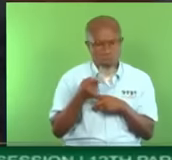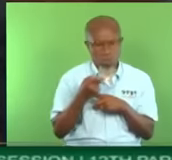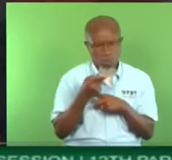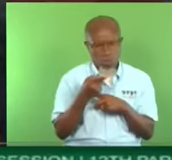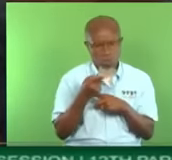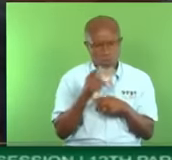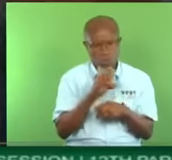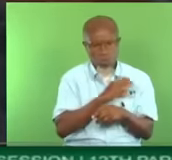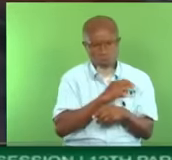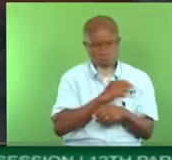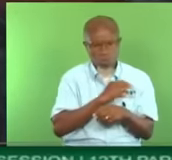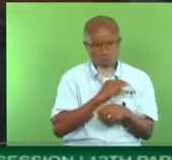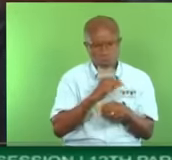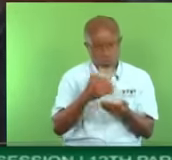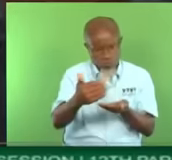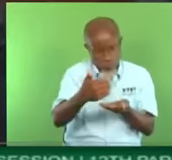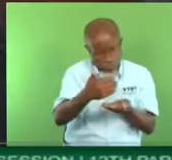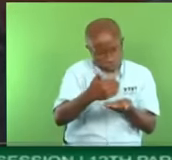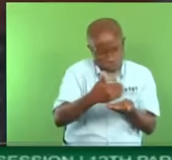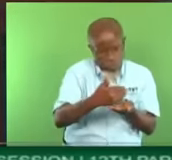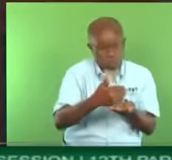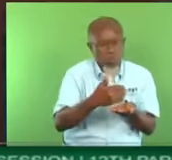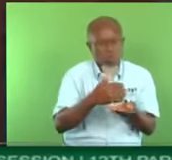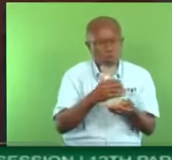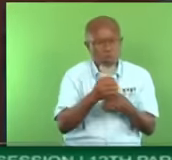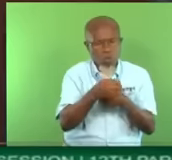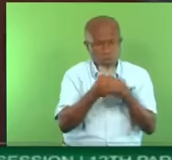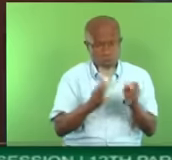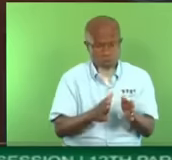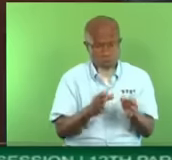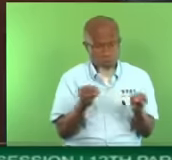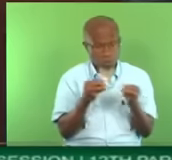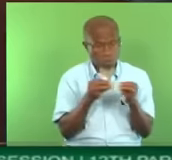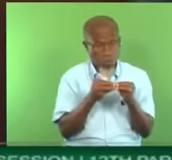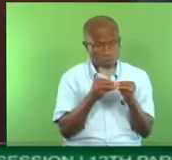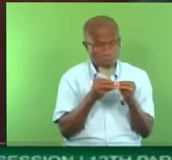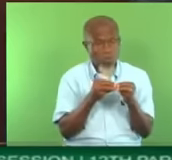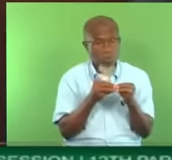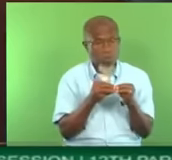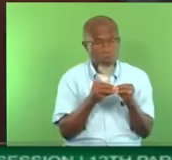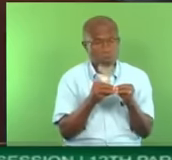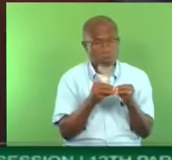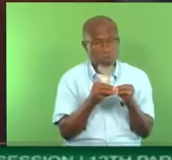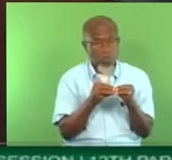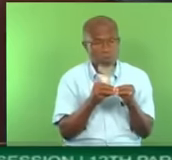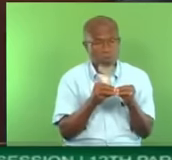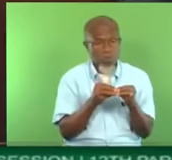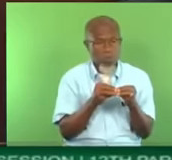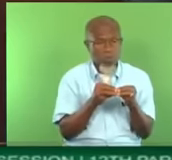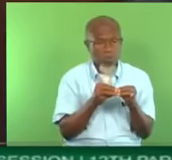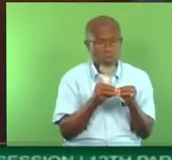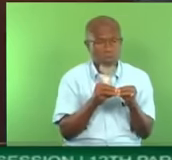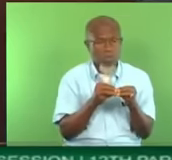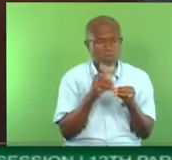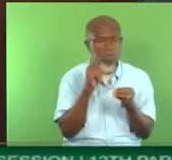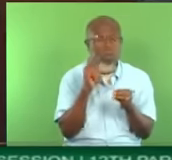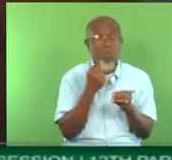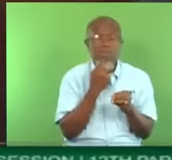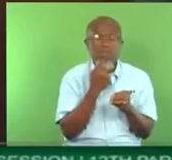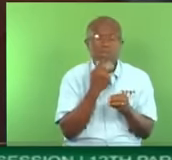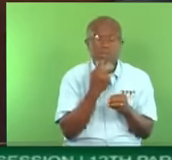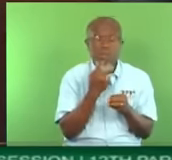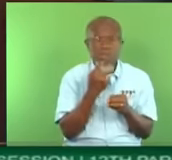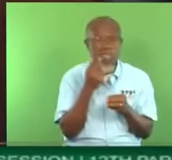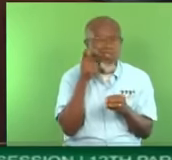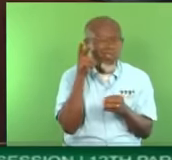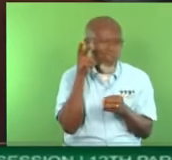service. You know what was interesting when I heard that comment, when I heard that policy being outlined? At the Joint Select Committee